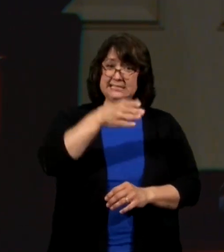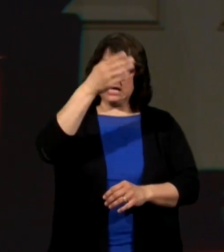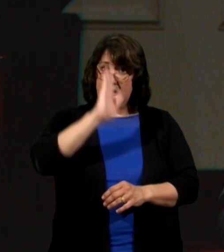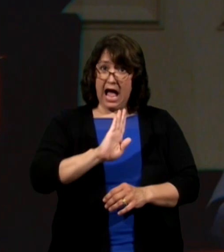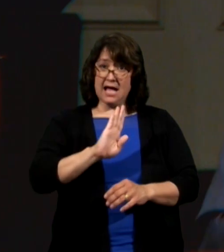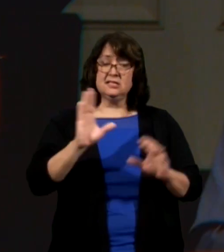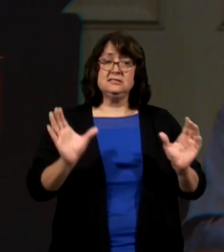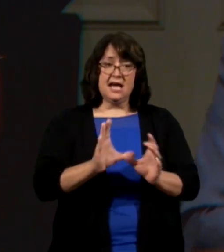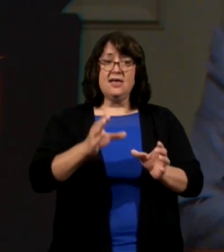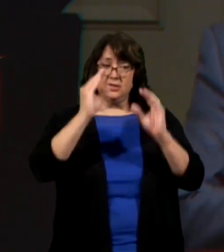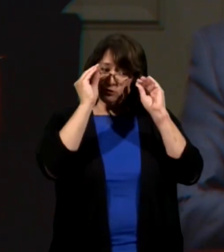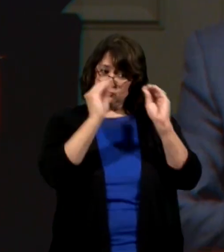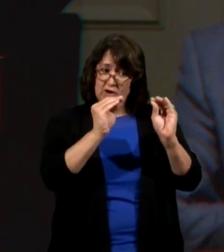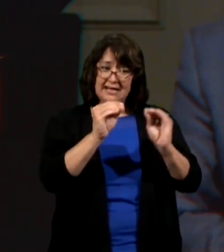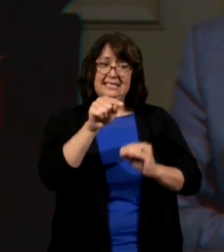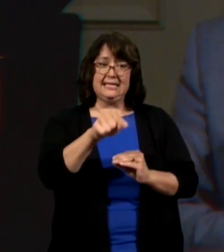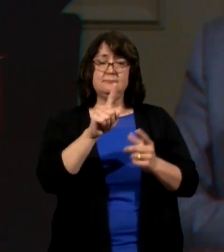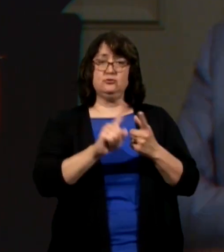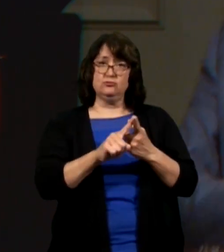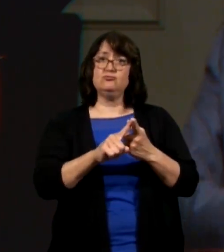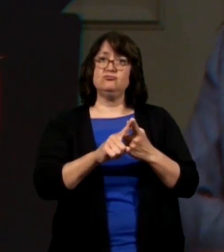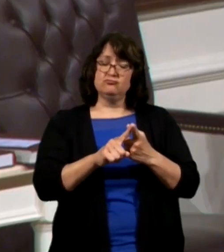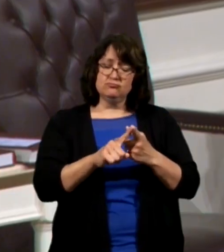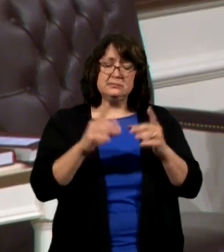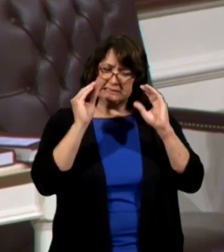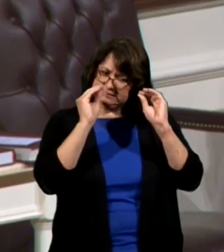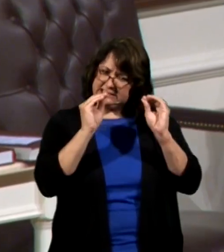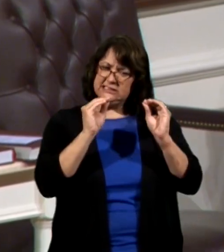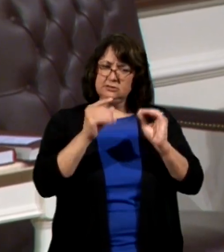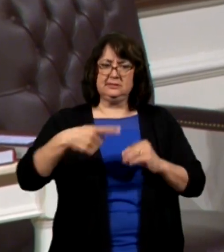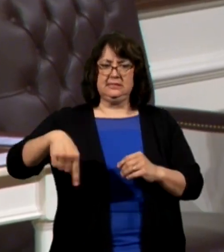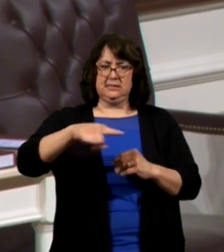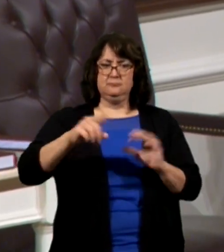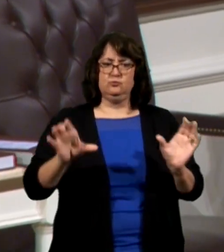doth instruct him to discretion and doth teach him.